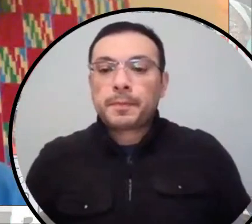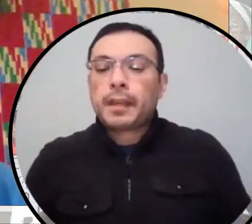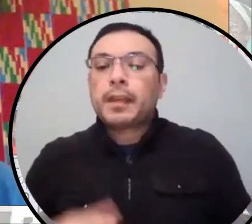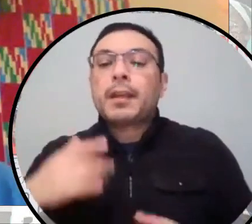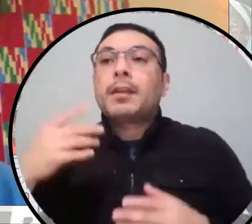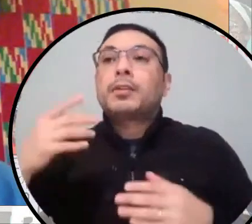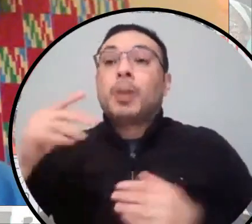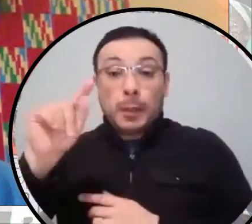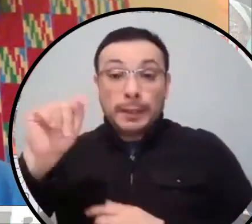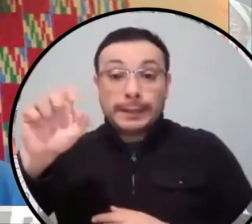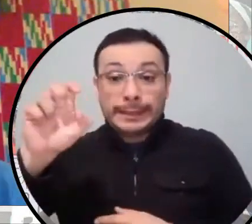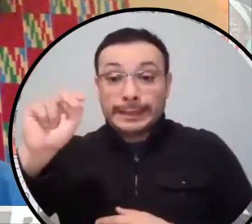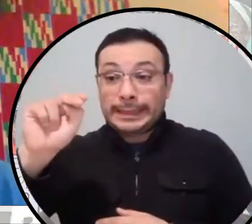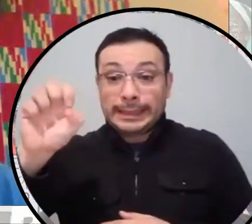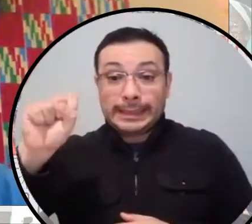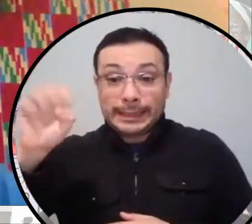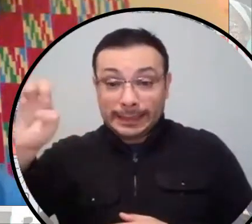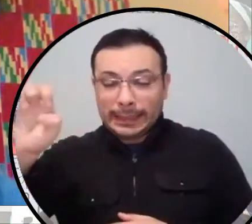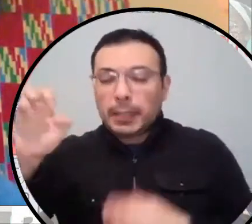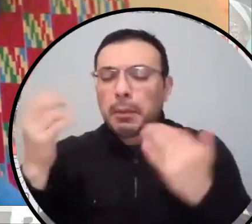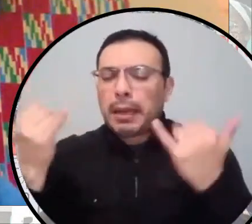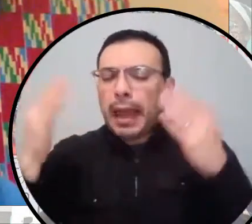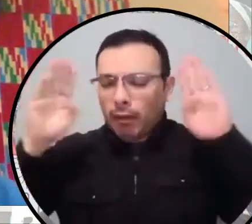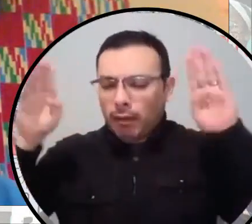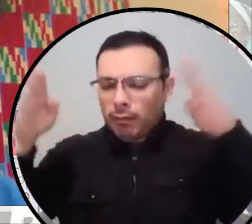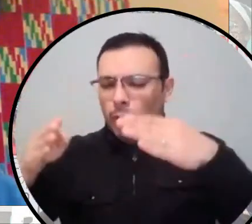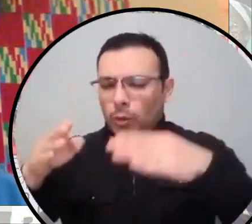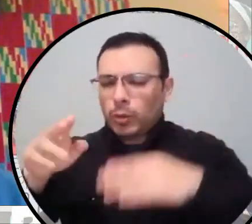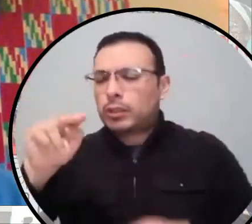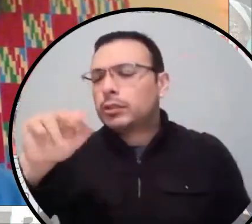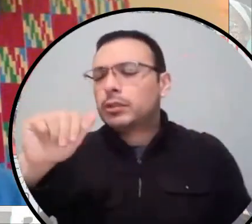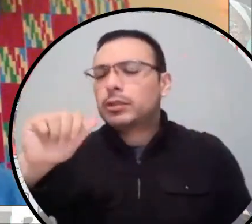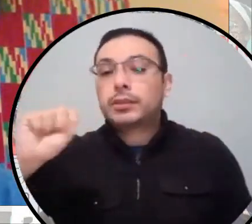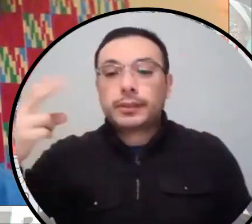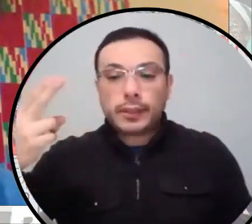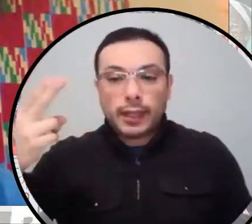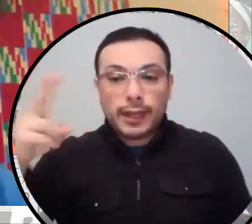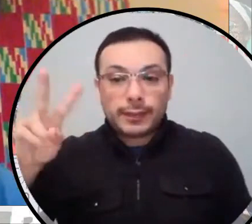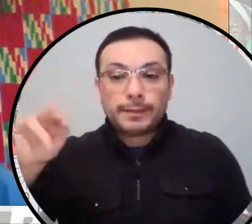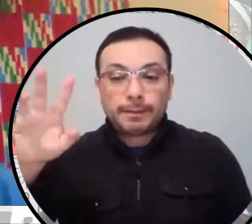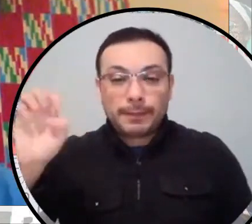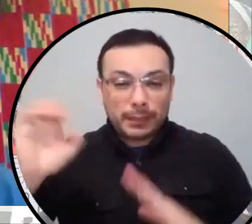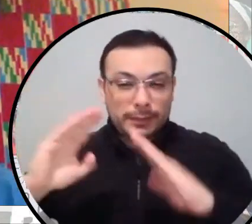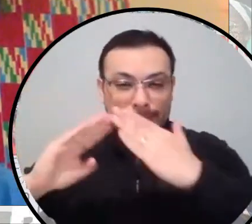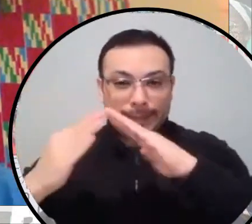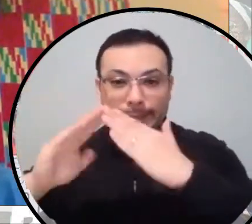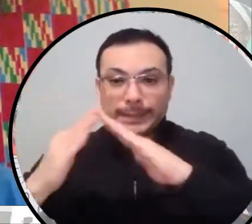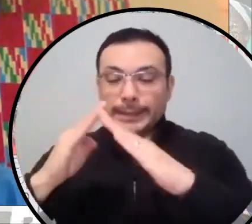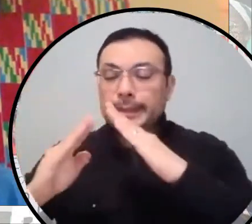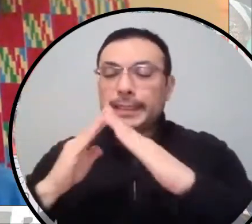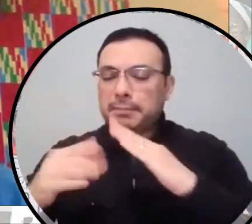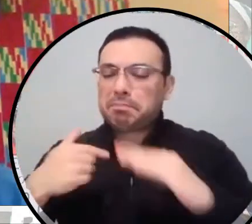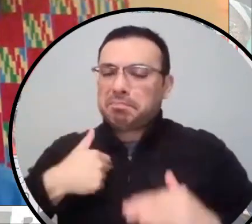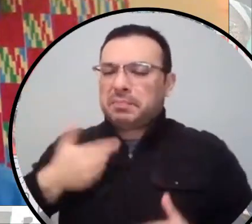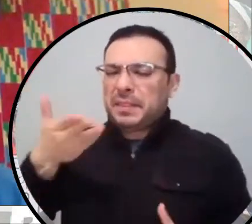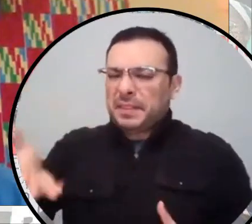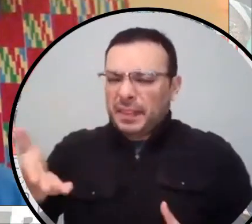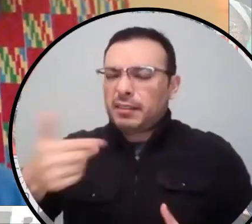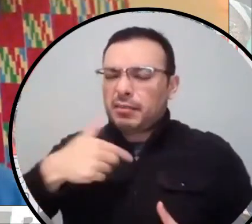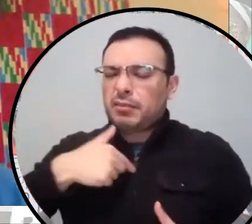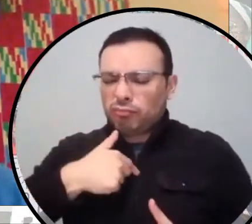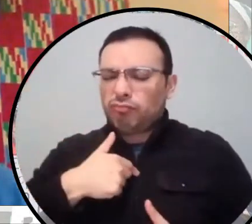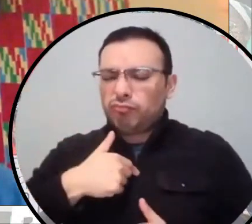which is where I'm located. Um, um, and around budget season of last year, um,